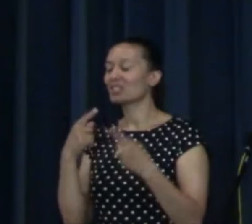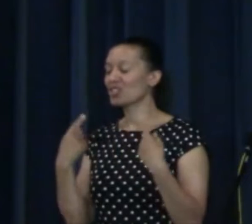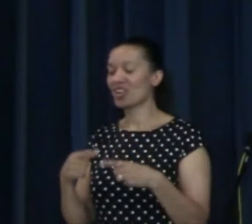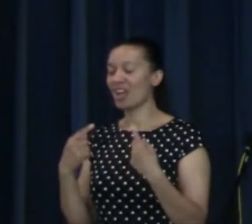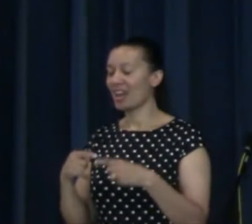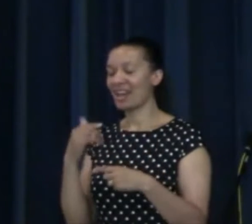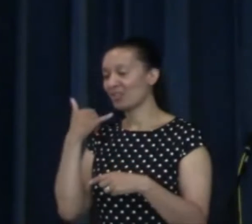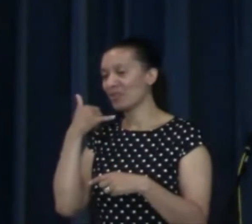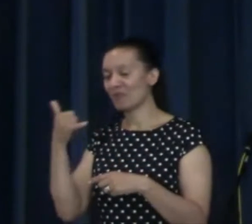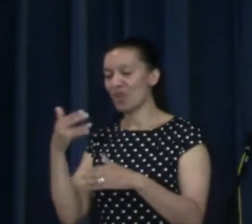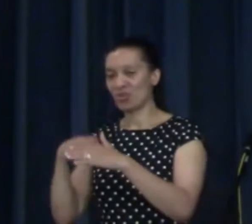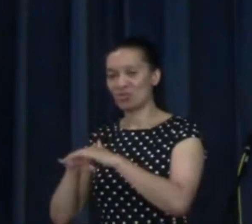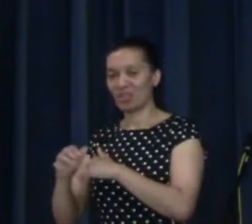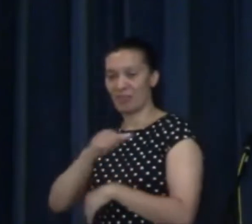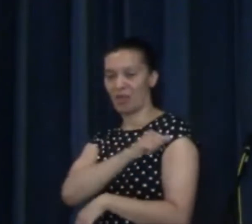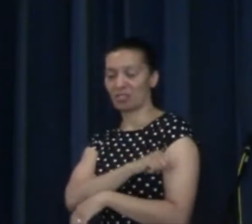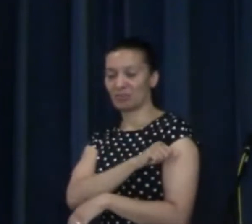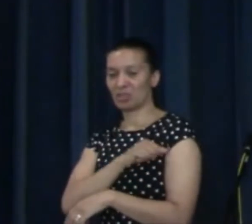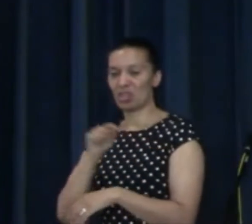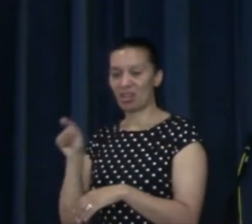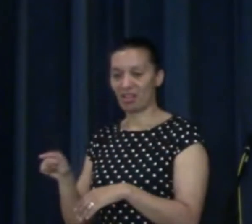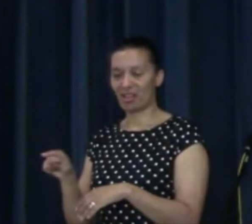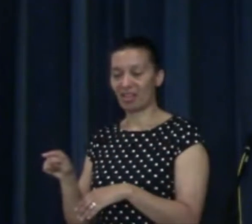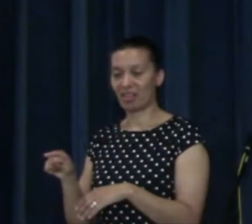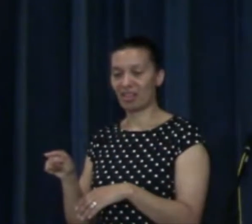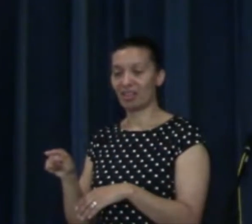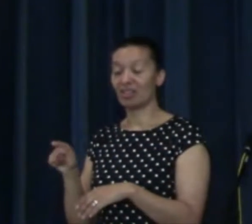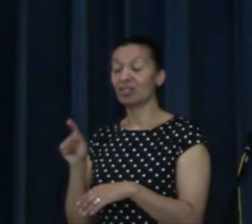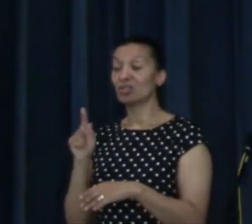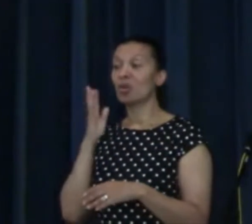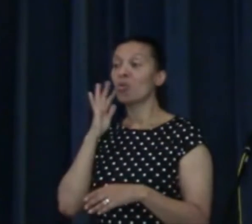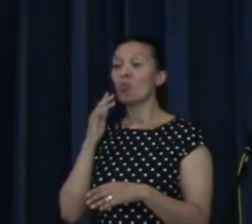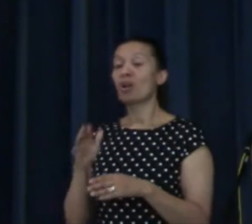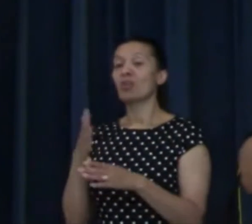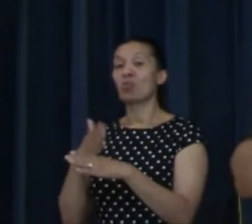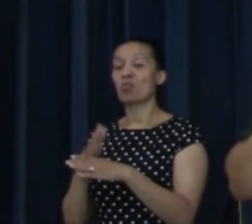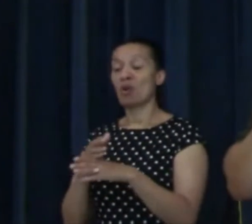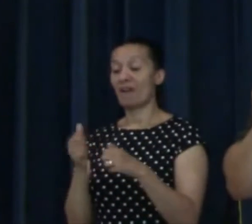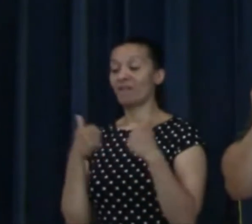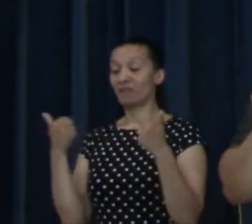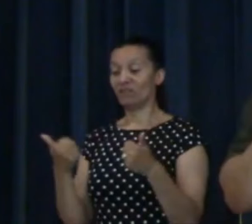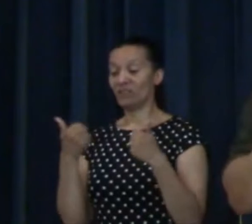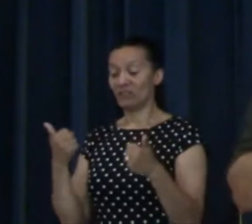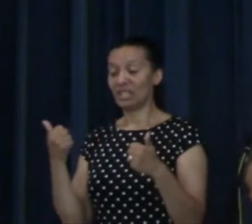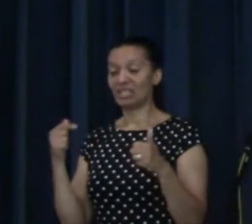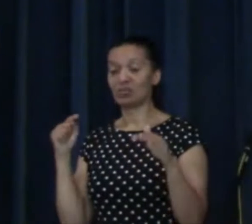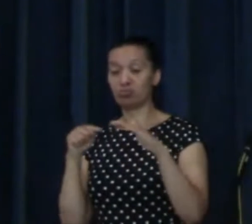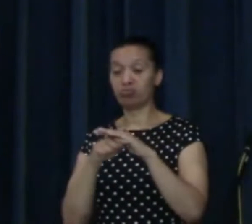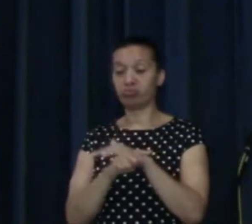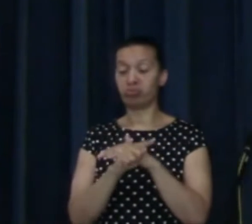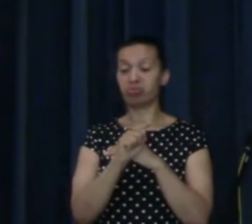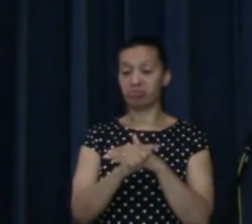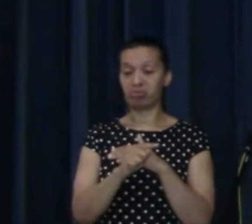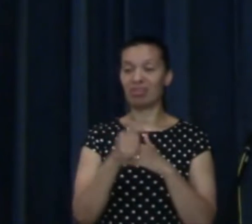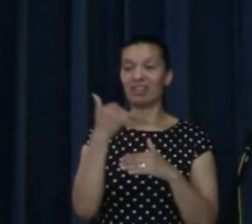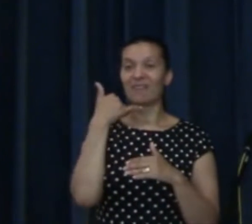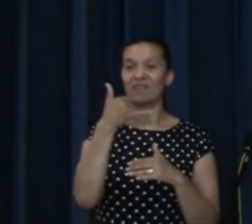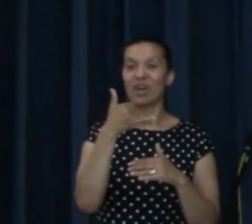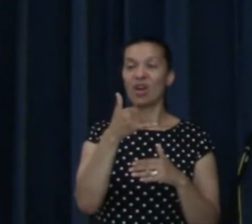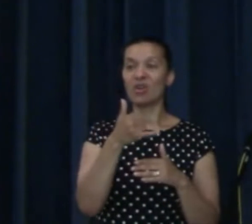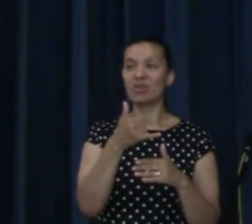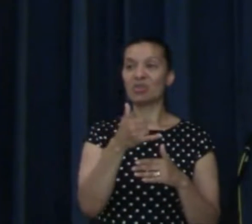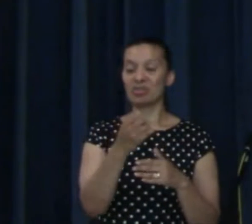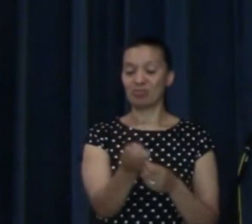our phones on. And I'd come out of work. And I was quite close to the station. I'd switch my phone on.